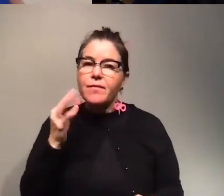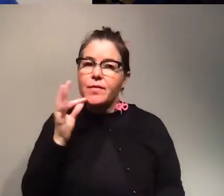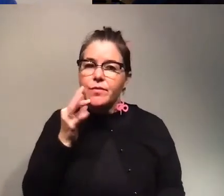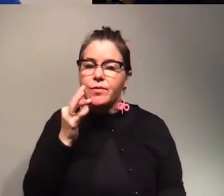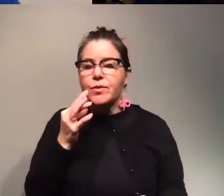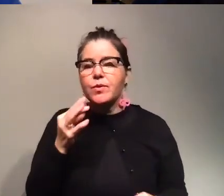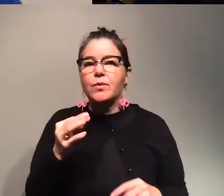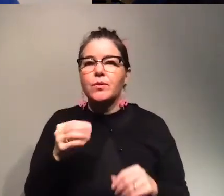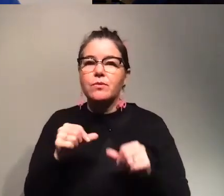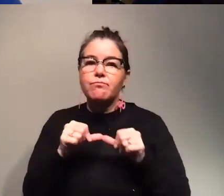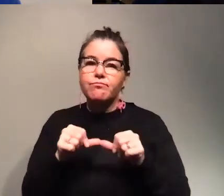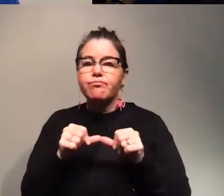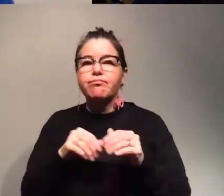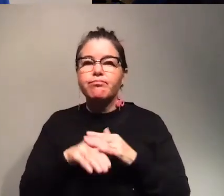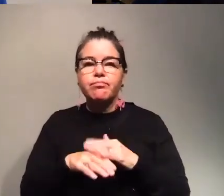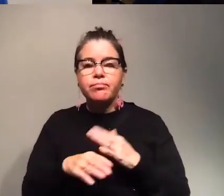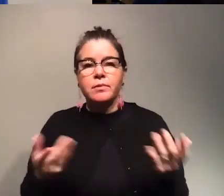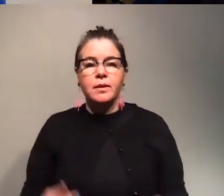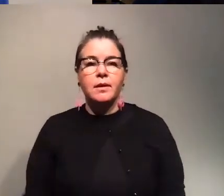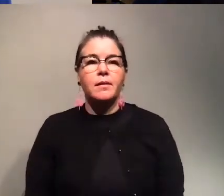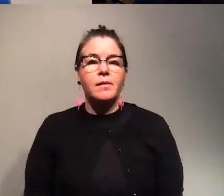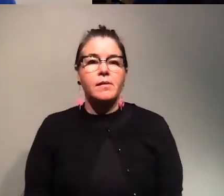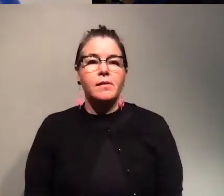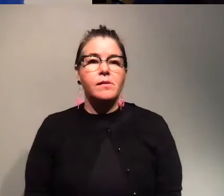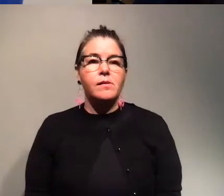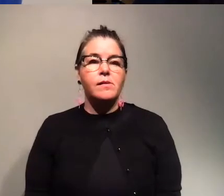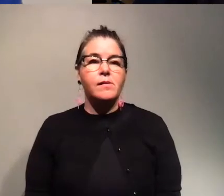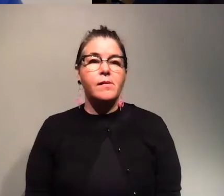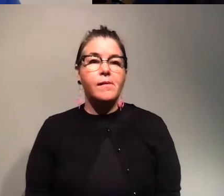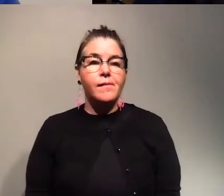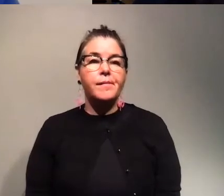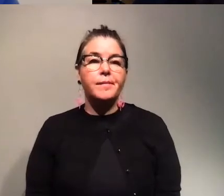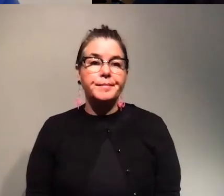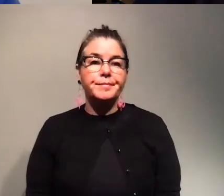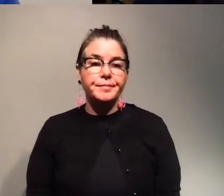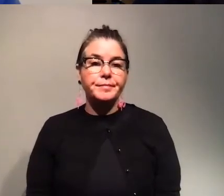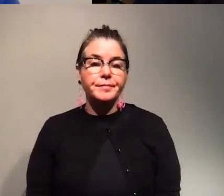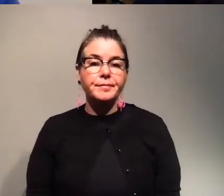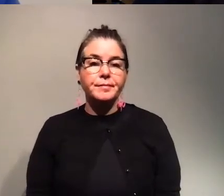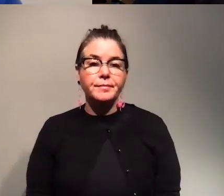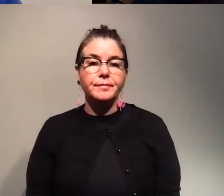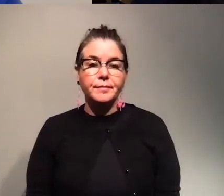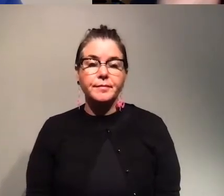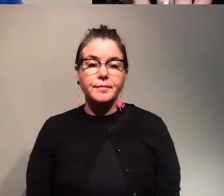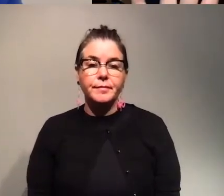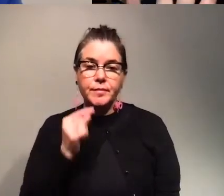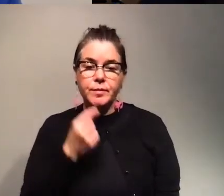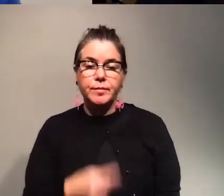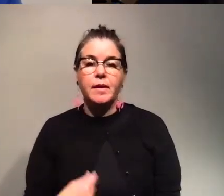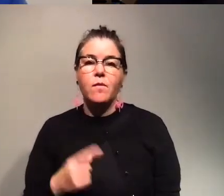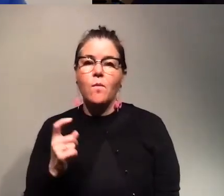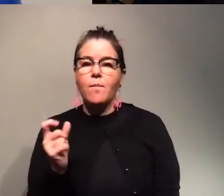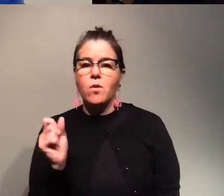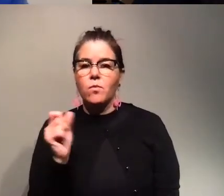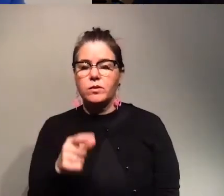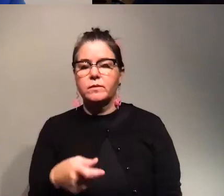and their favorite food available that they do not have anything so yeah cool um we had another question come in